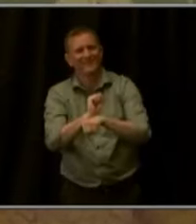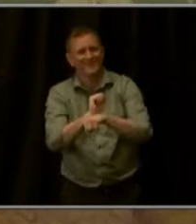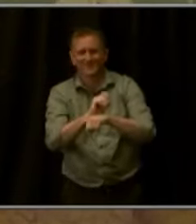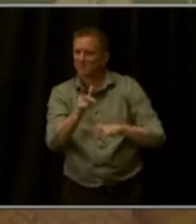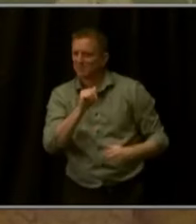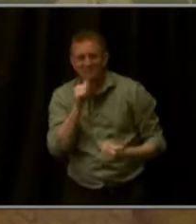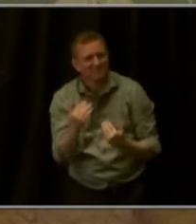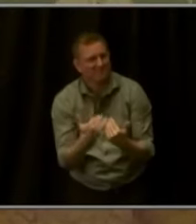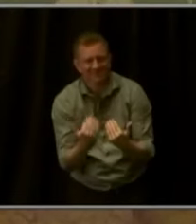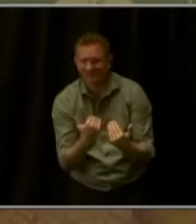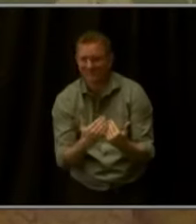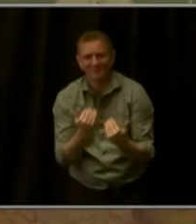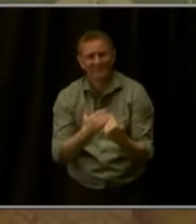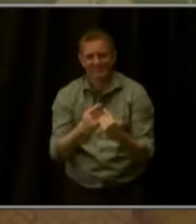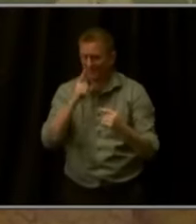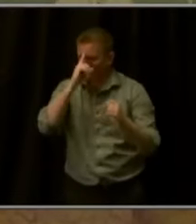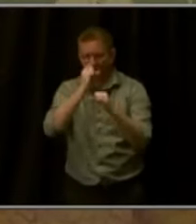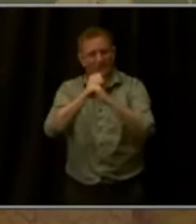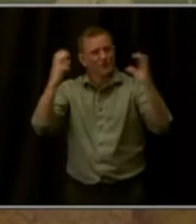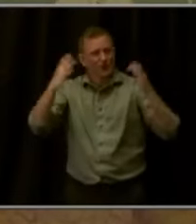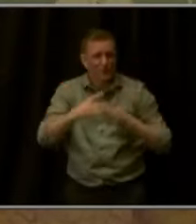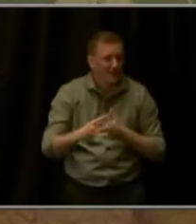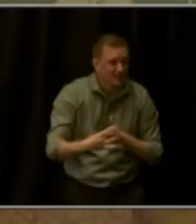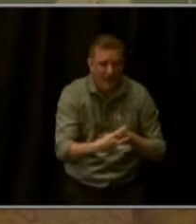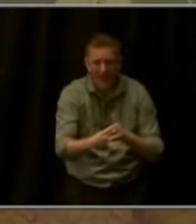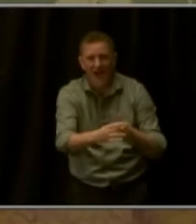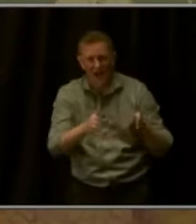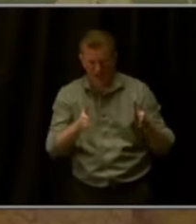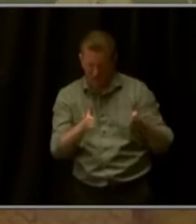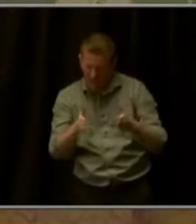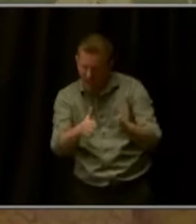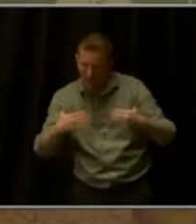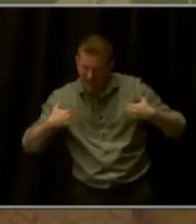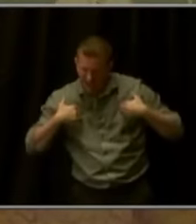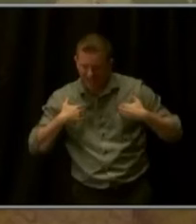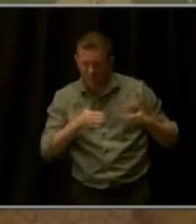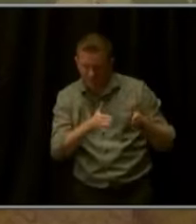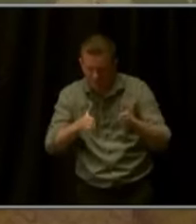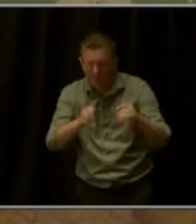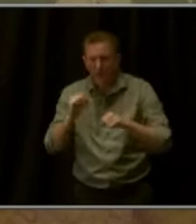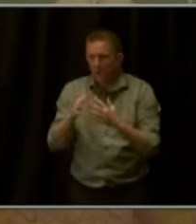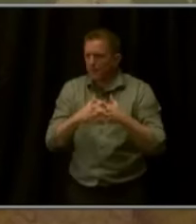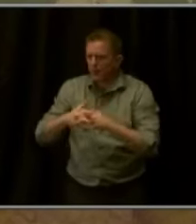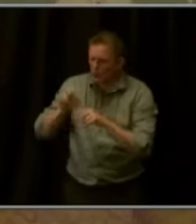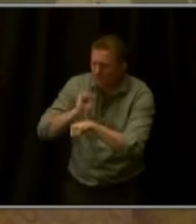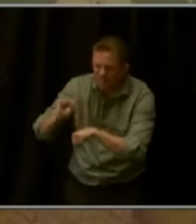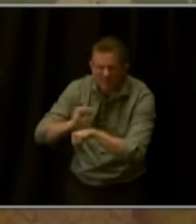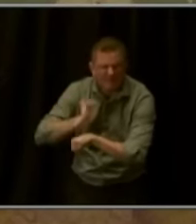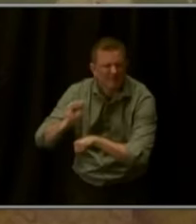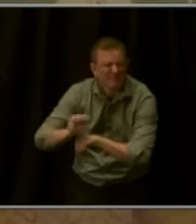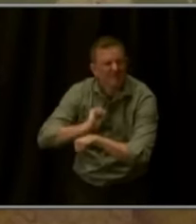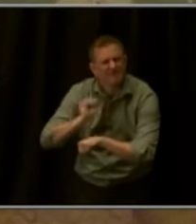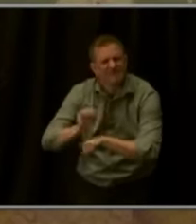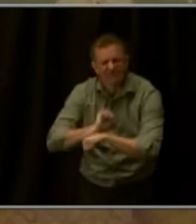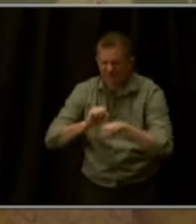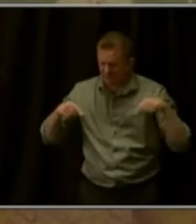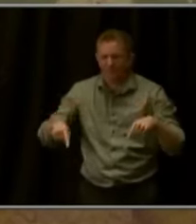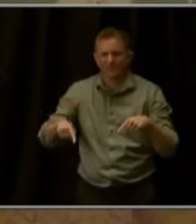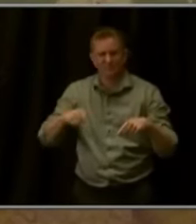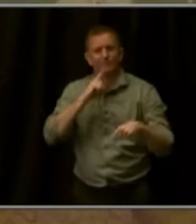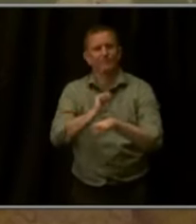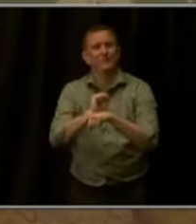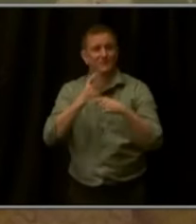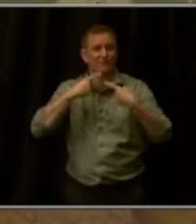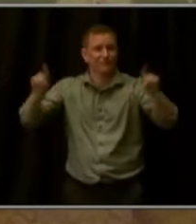the way and that famous American work ethic, they got it done. Throughout Colorado's history,